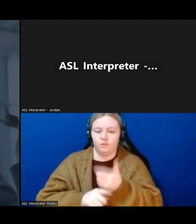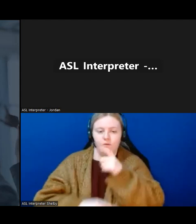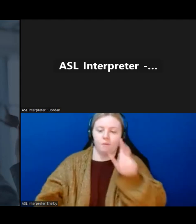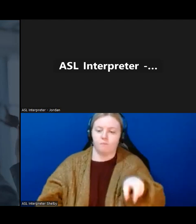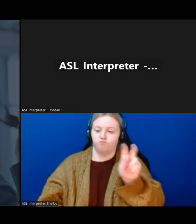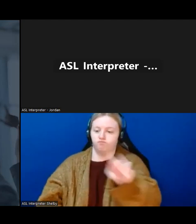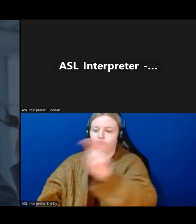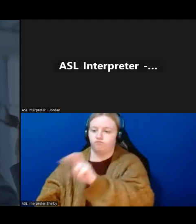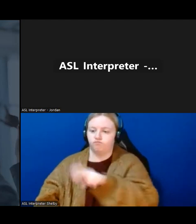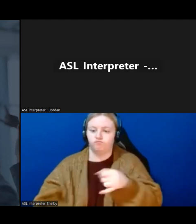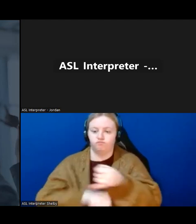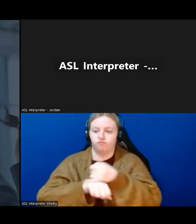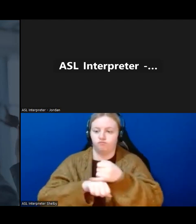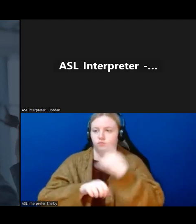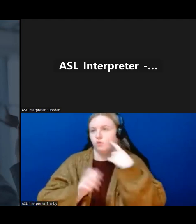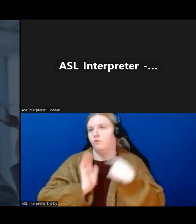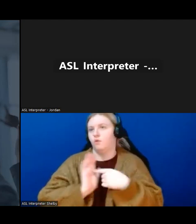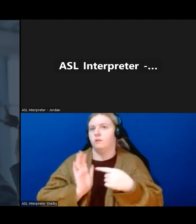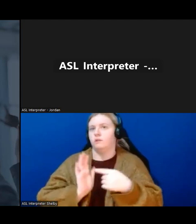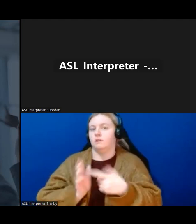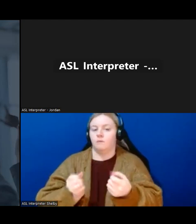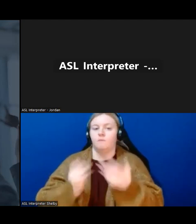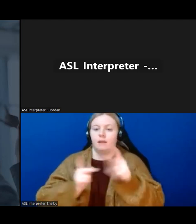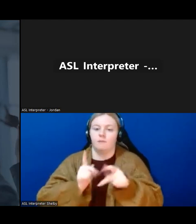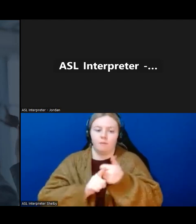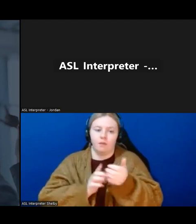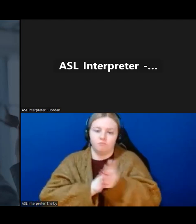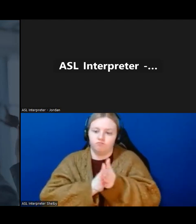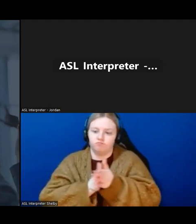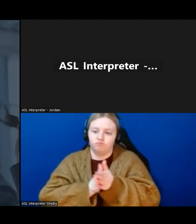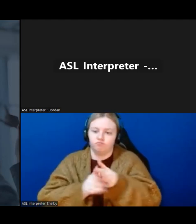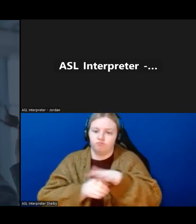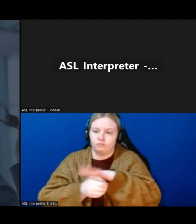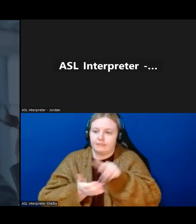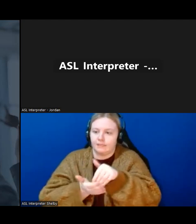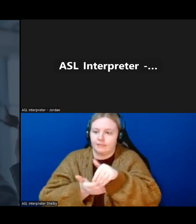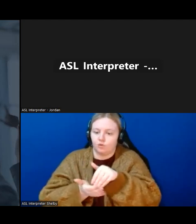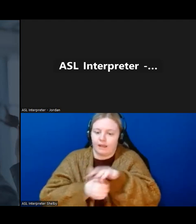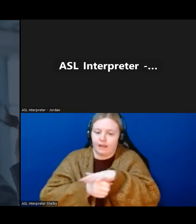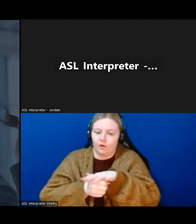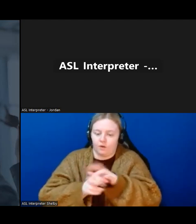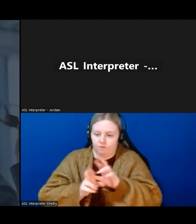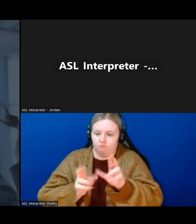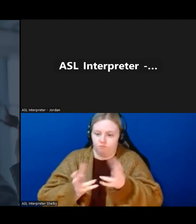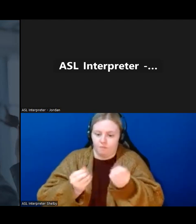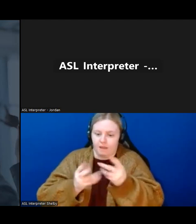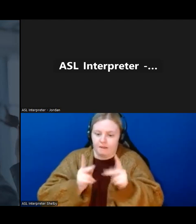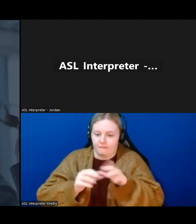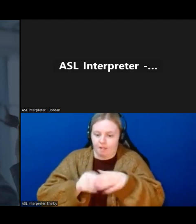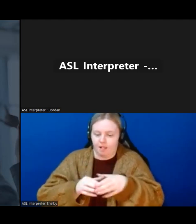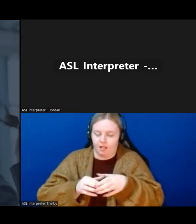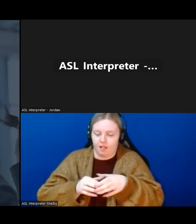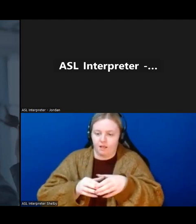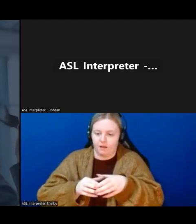points. So let's say there was enough interest in a session around the central Newfoundland, we would be able to